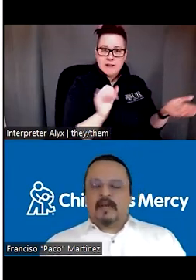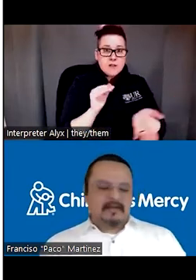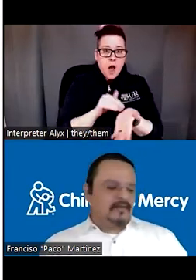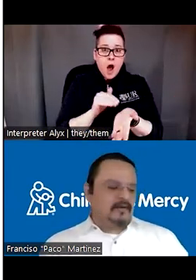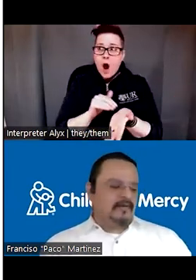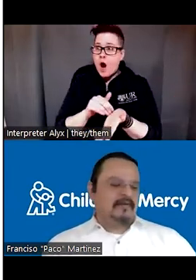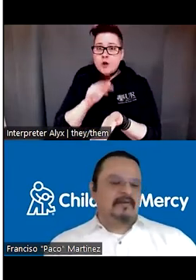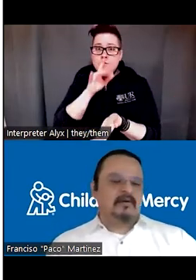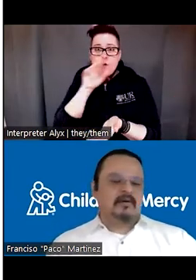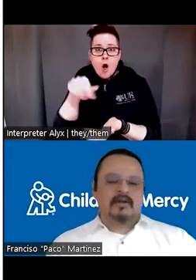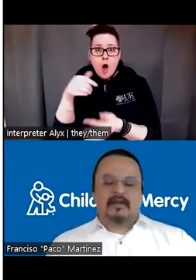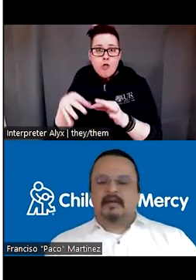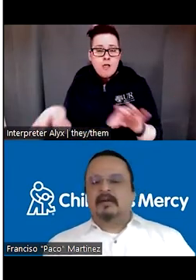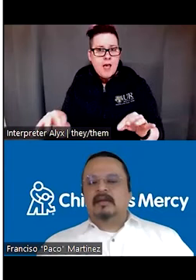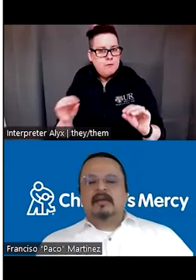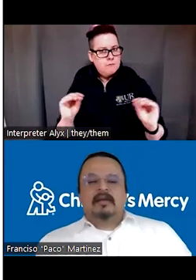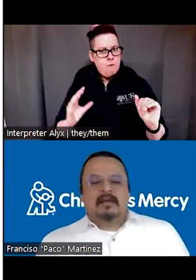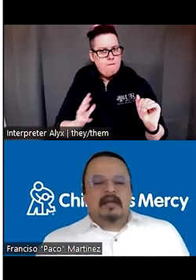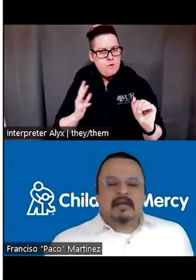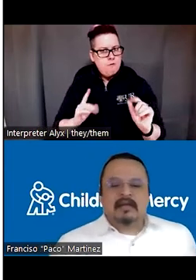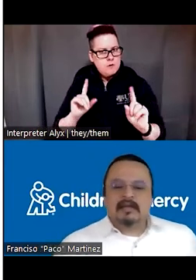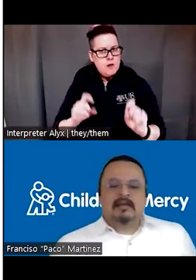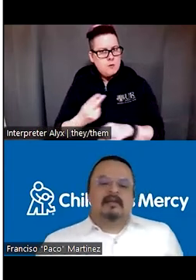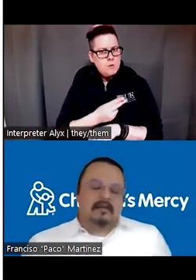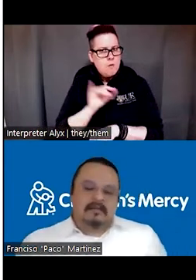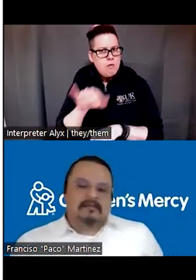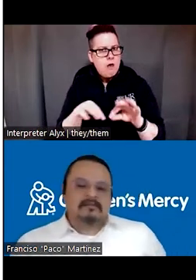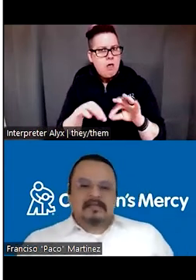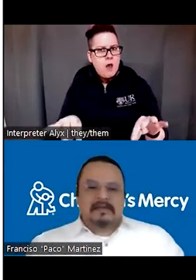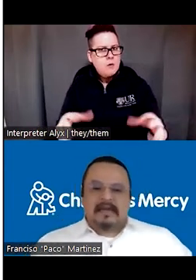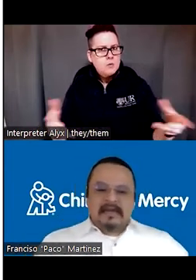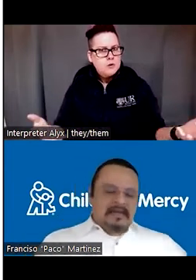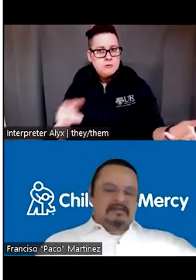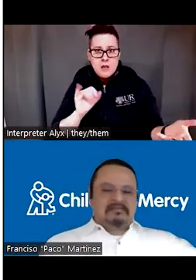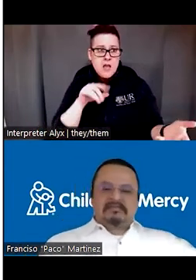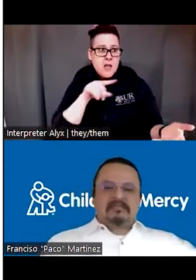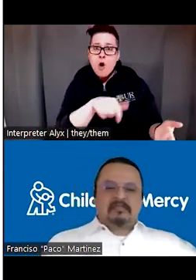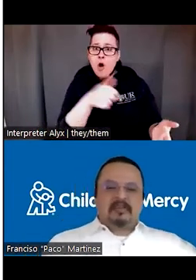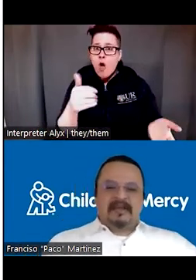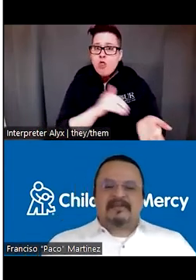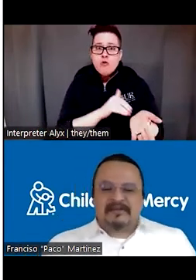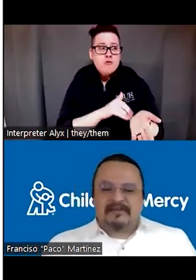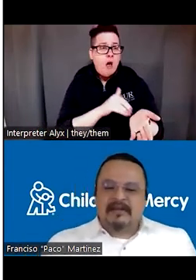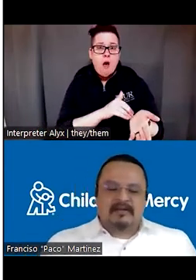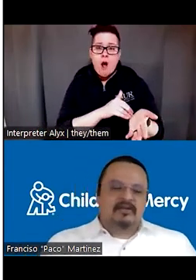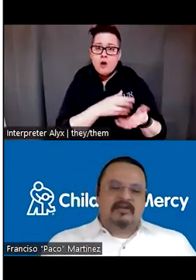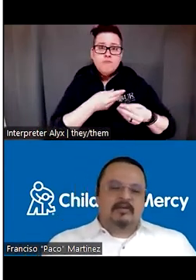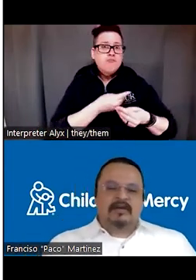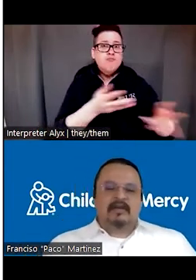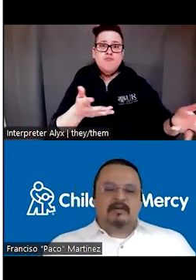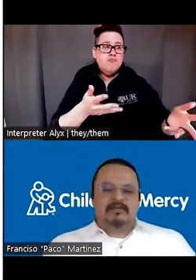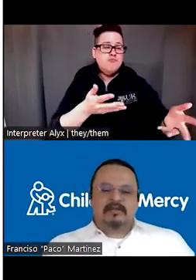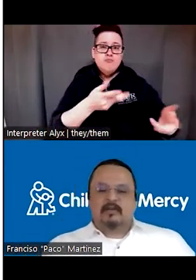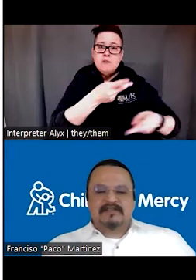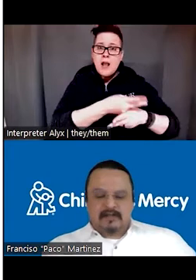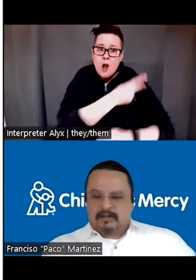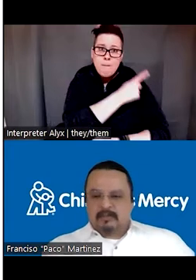would provide the services or the care in any in any place. Right. So there were